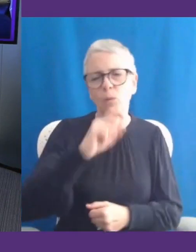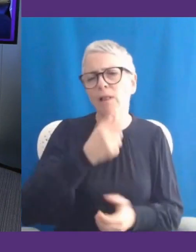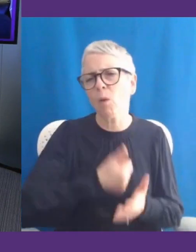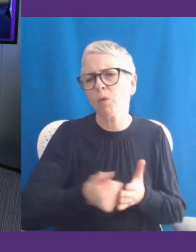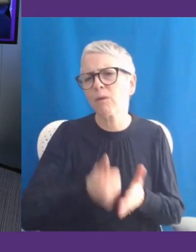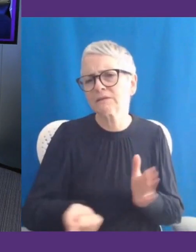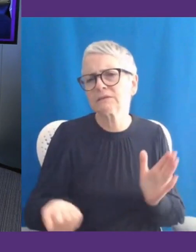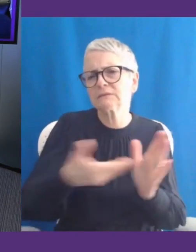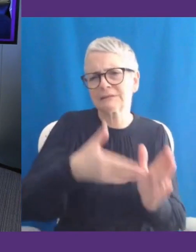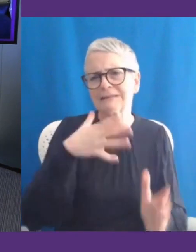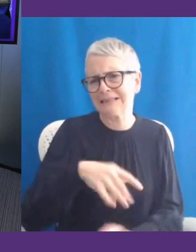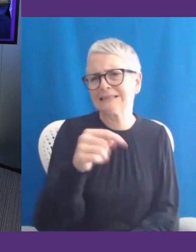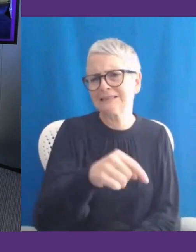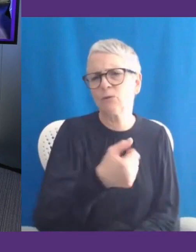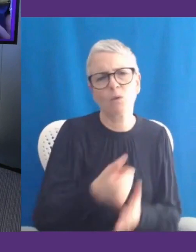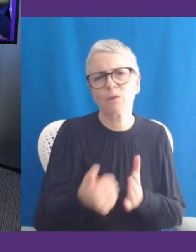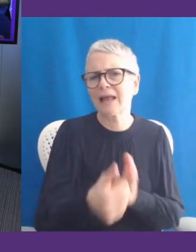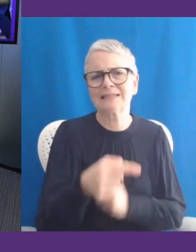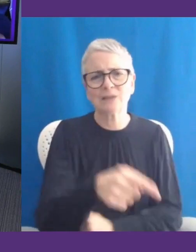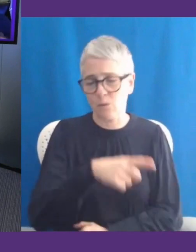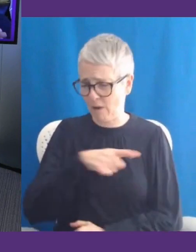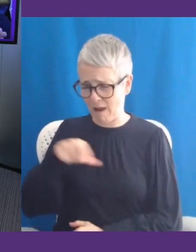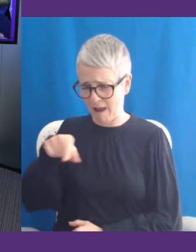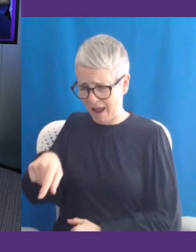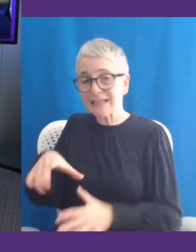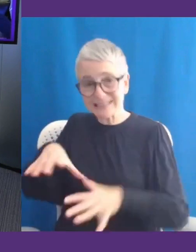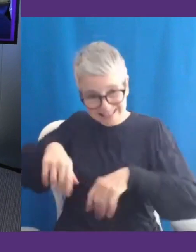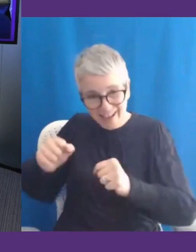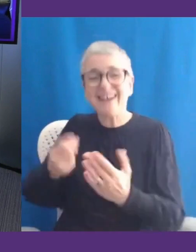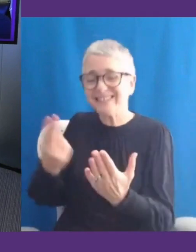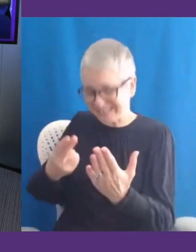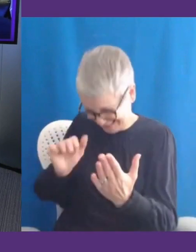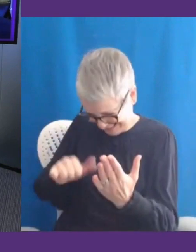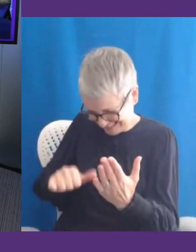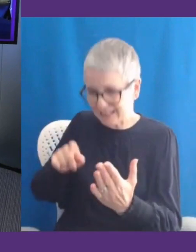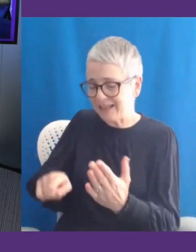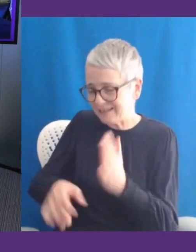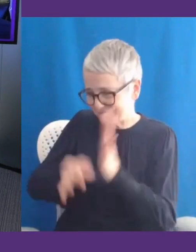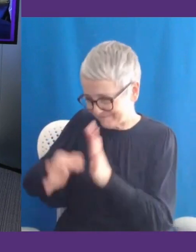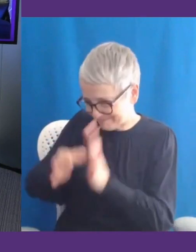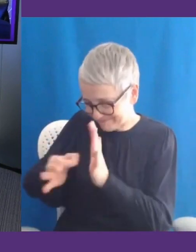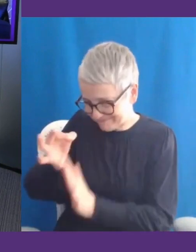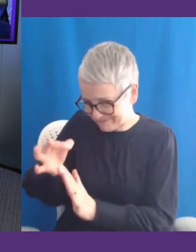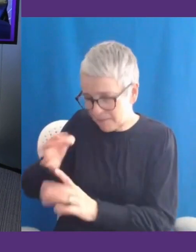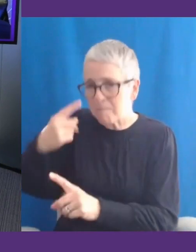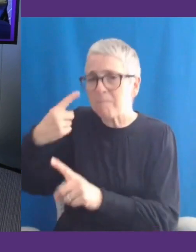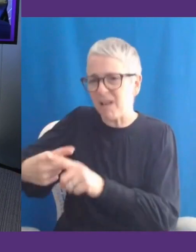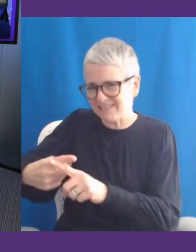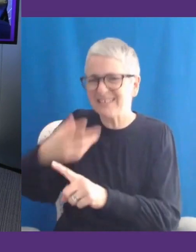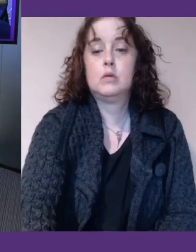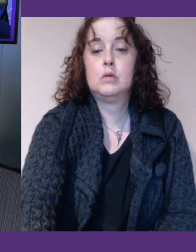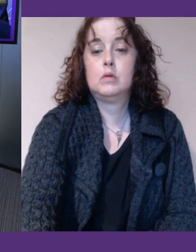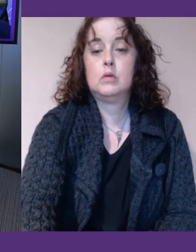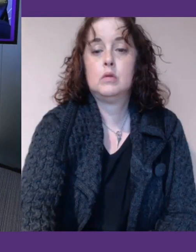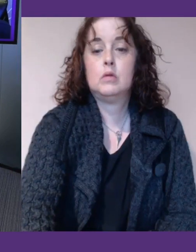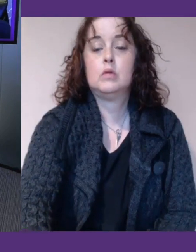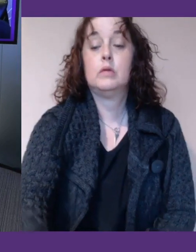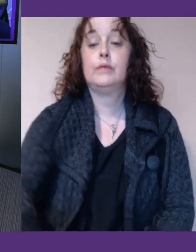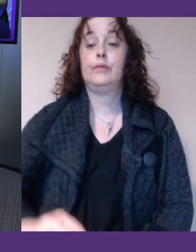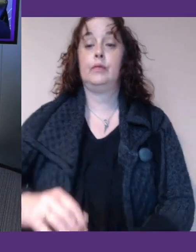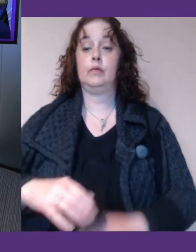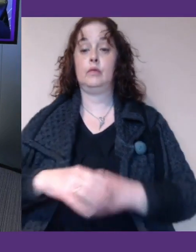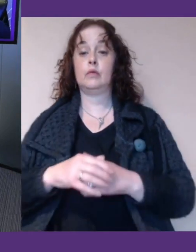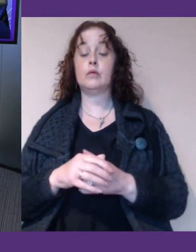accessibility by design. So it will always be sort of that yes and. Thank you. Robert, I'm going to come to you.